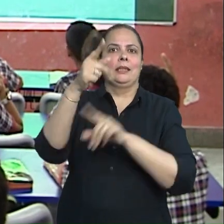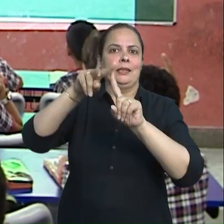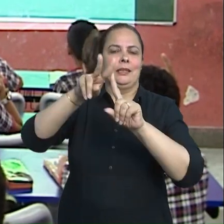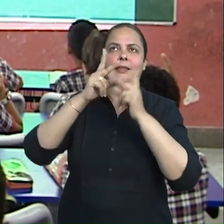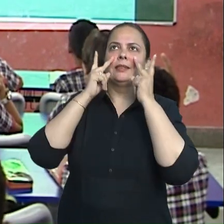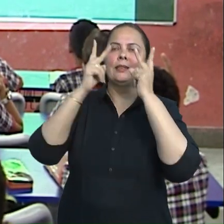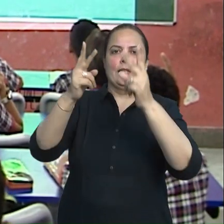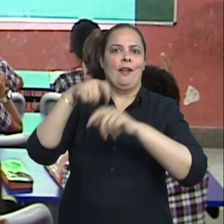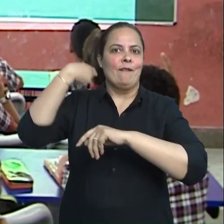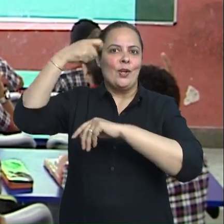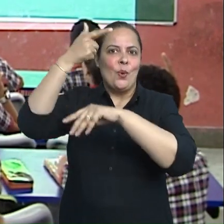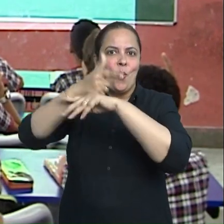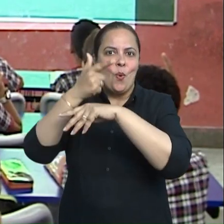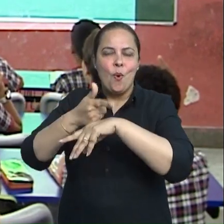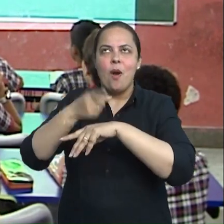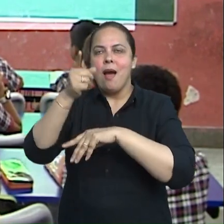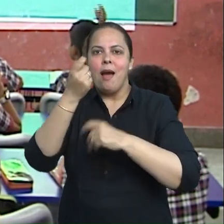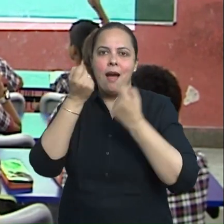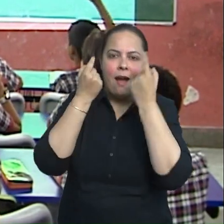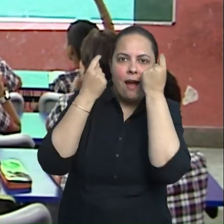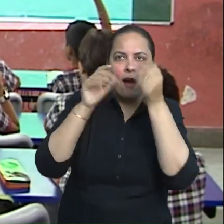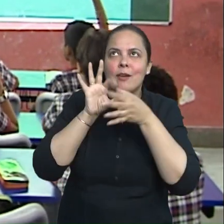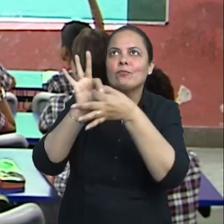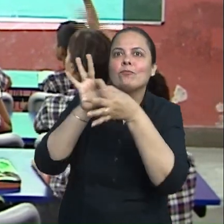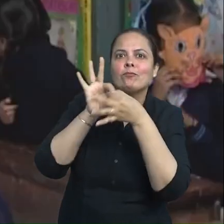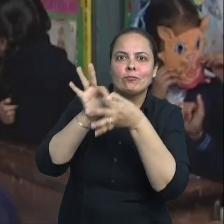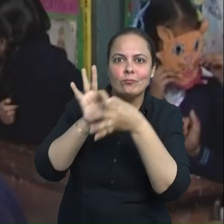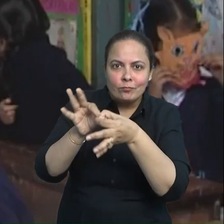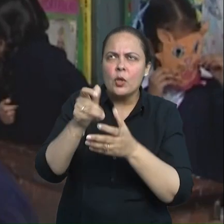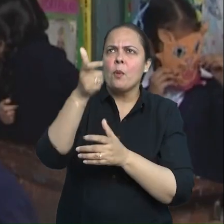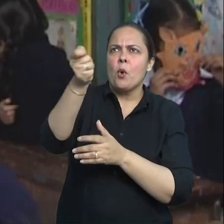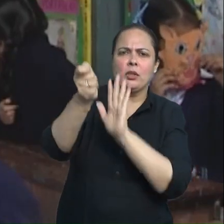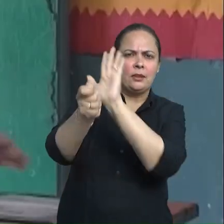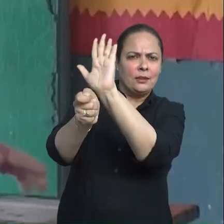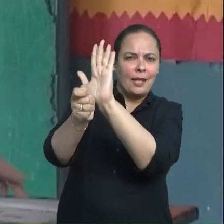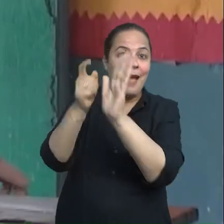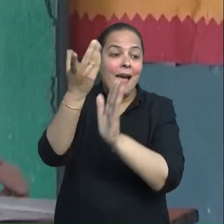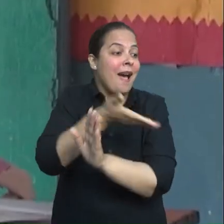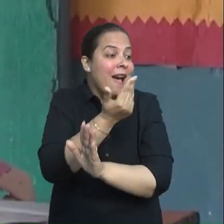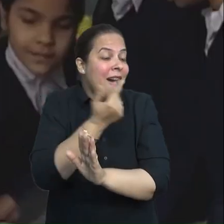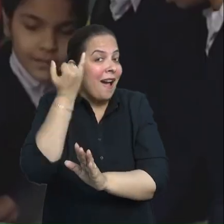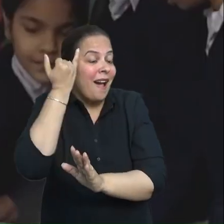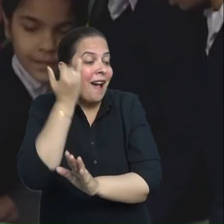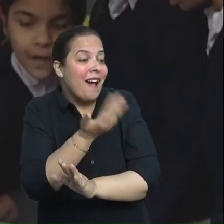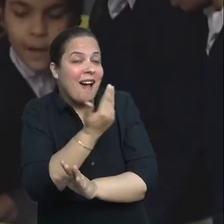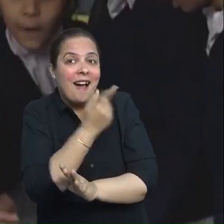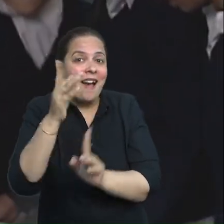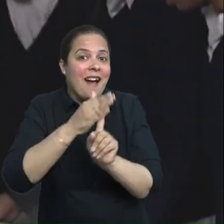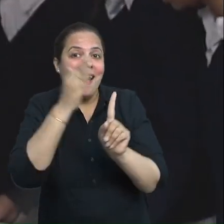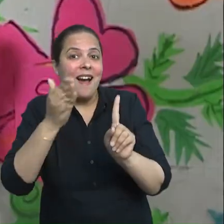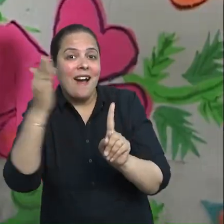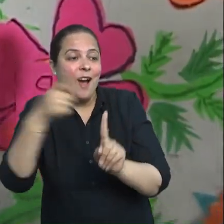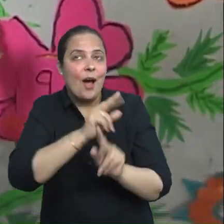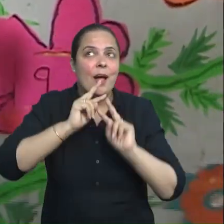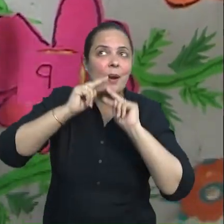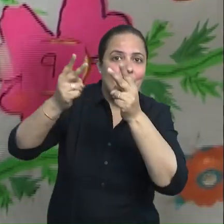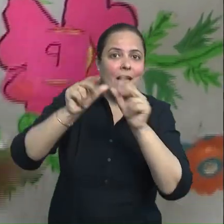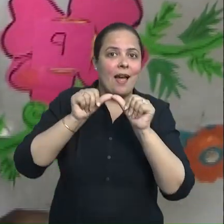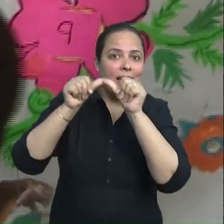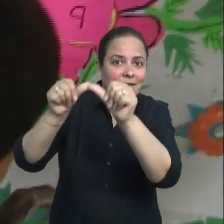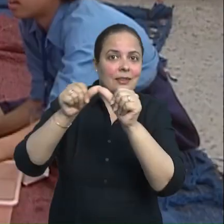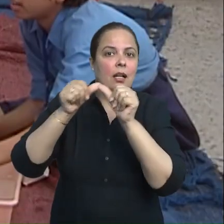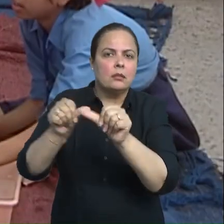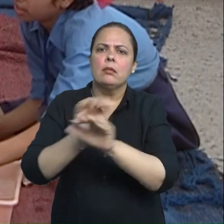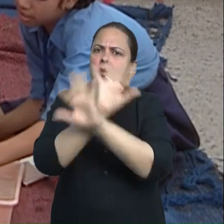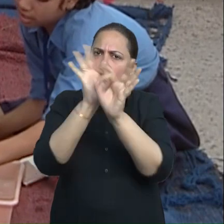given moment to engage children in meaningful discussions and encourage them to provide their own responses. You will also